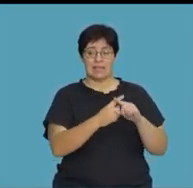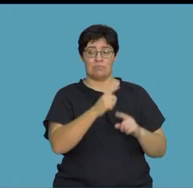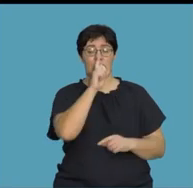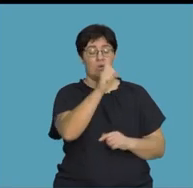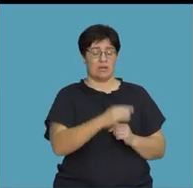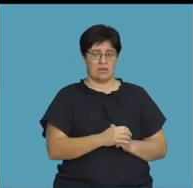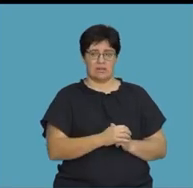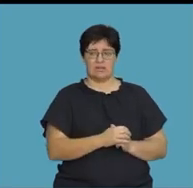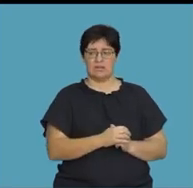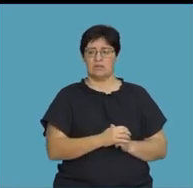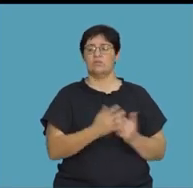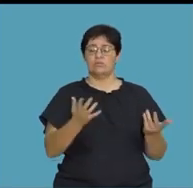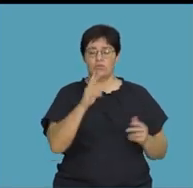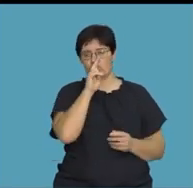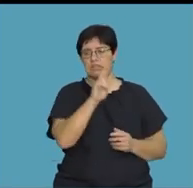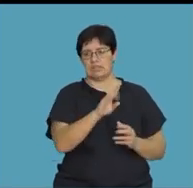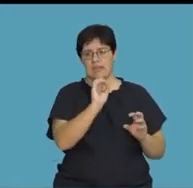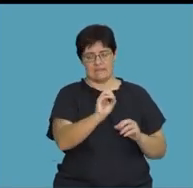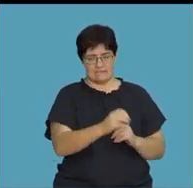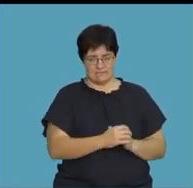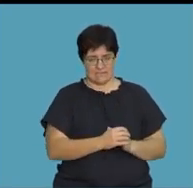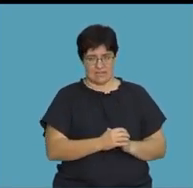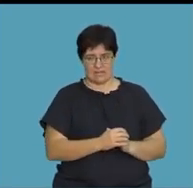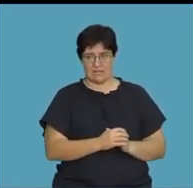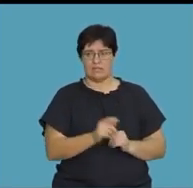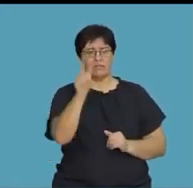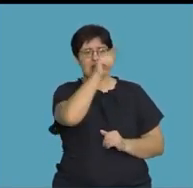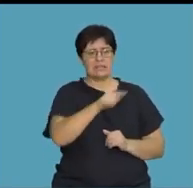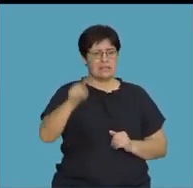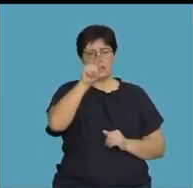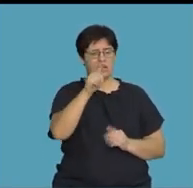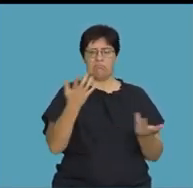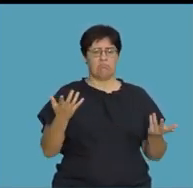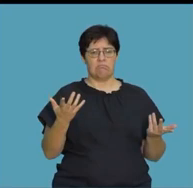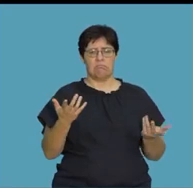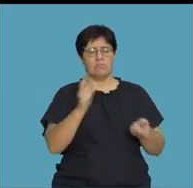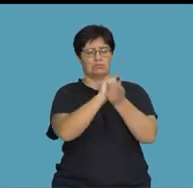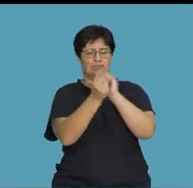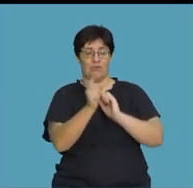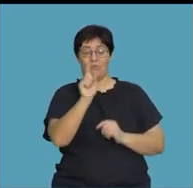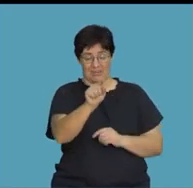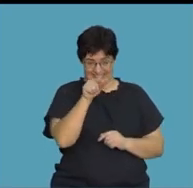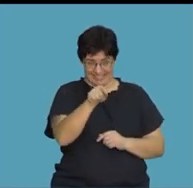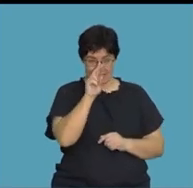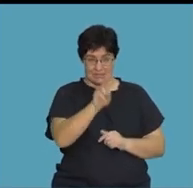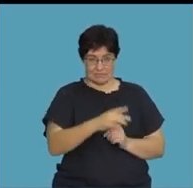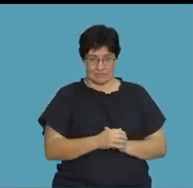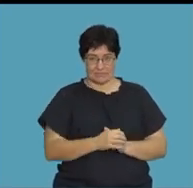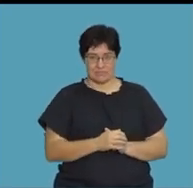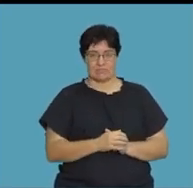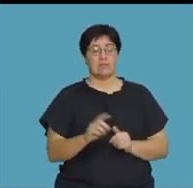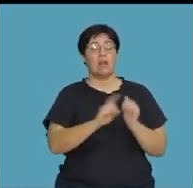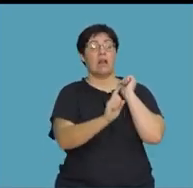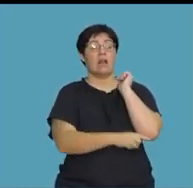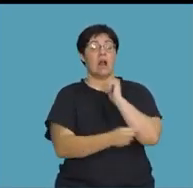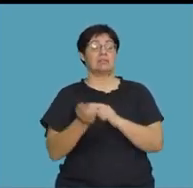by 1. Let me just include it so you can see where did this 3 to the exponent of 0 went. Now, I